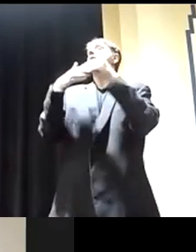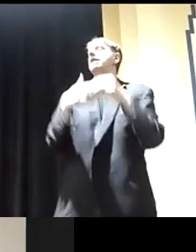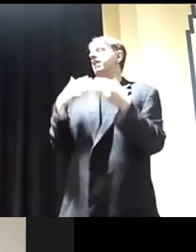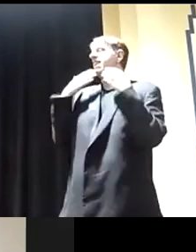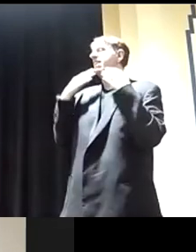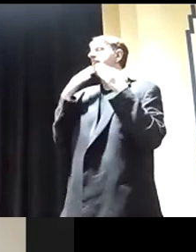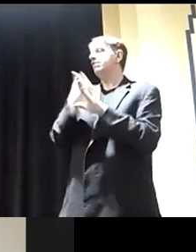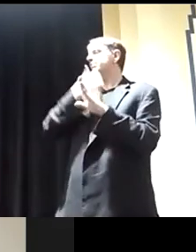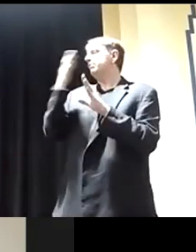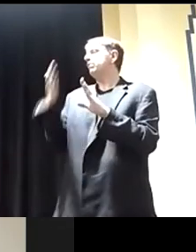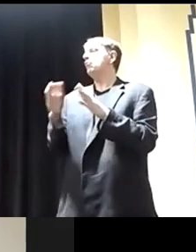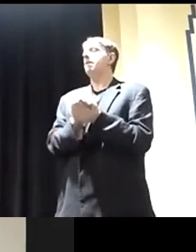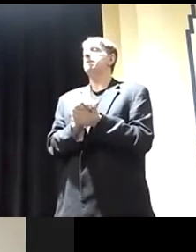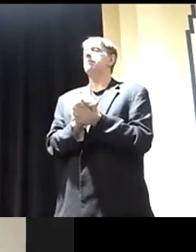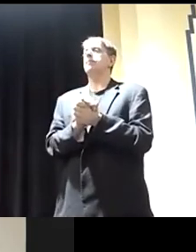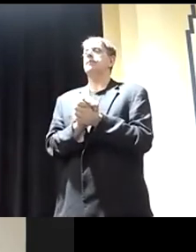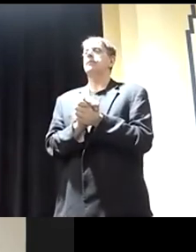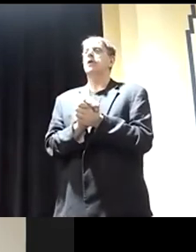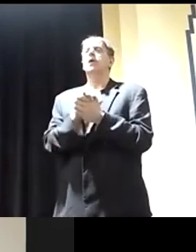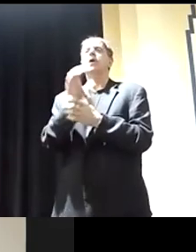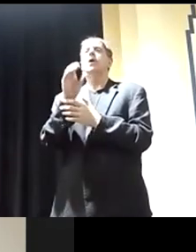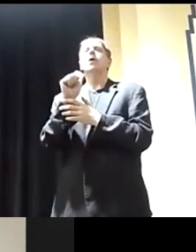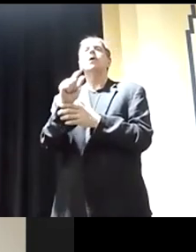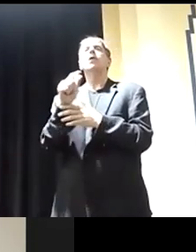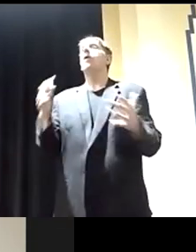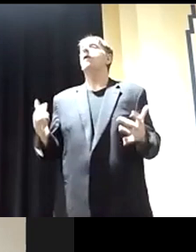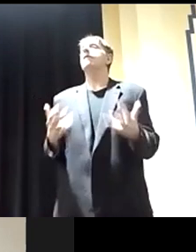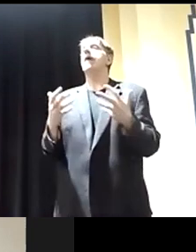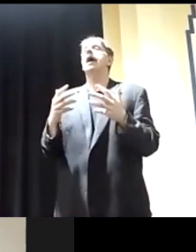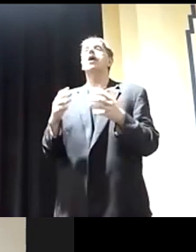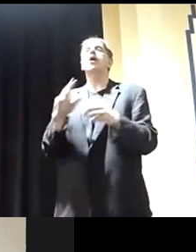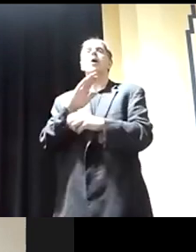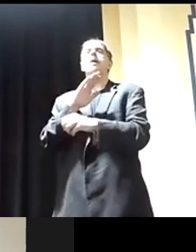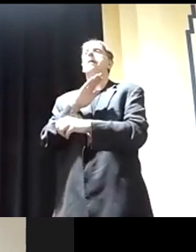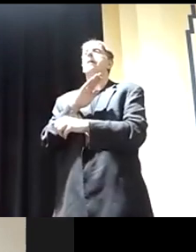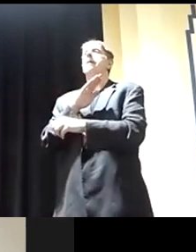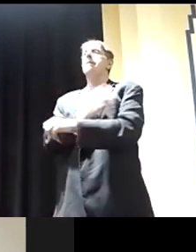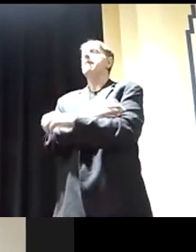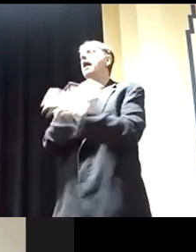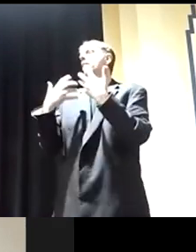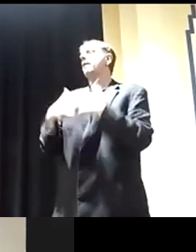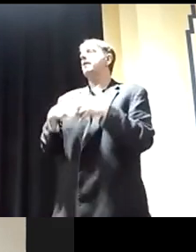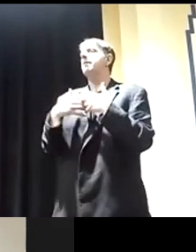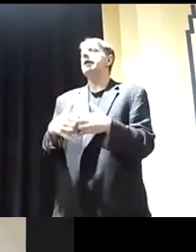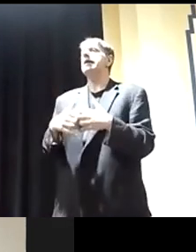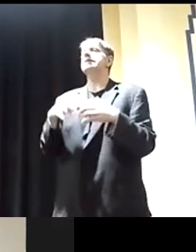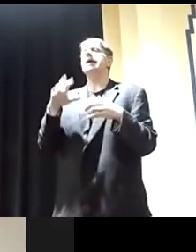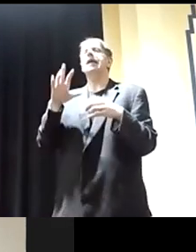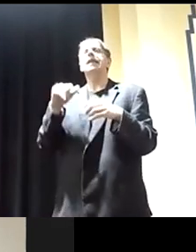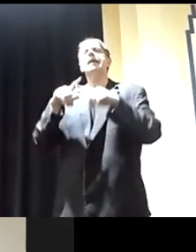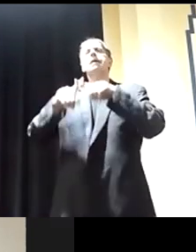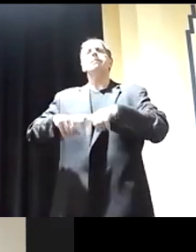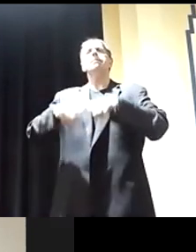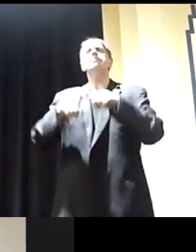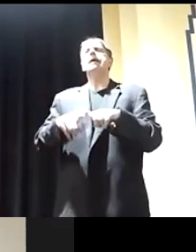Thank you, Mr. Gerhardt. Coal fire power plants are pretty much, uh, based on the steam engine.